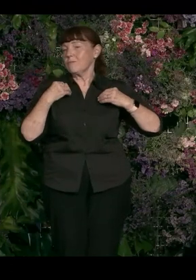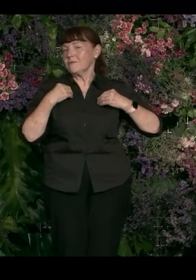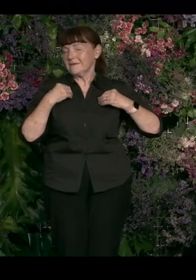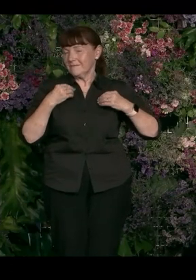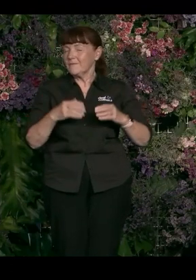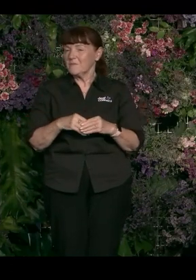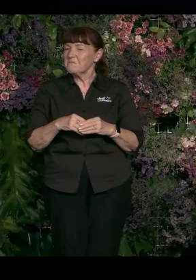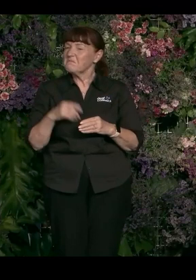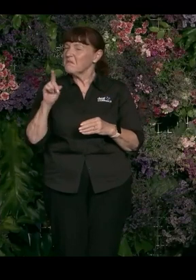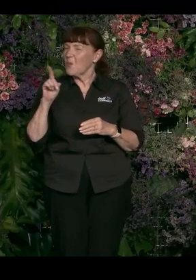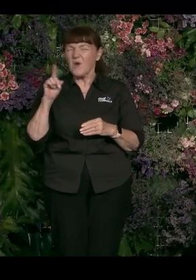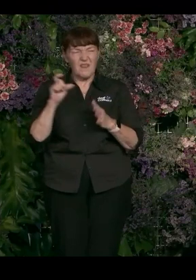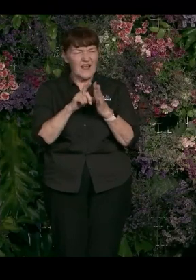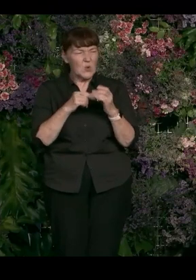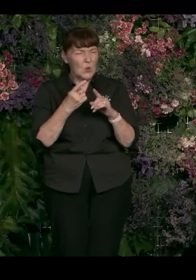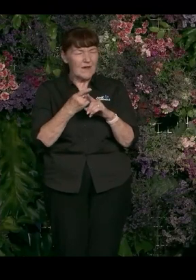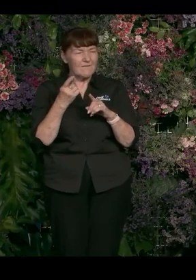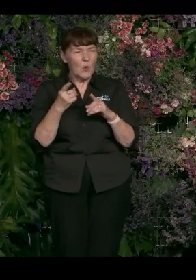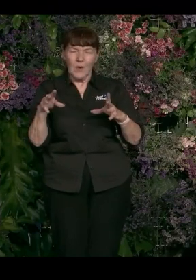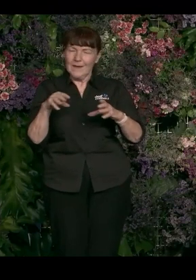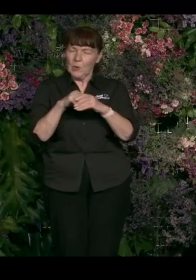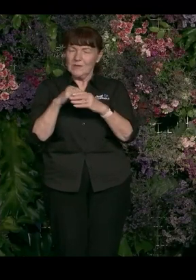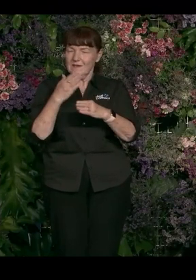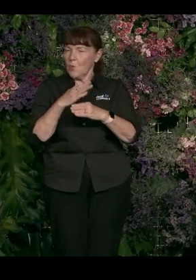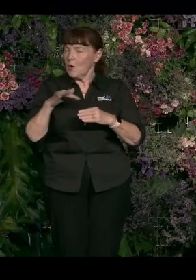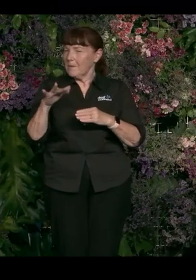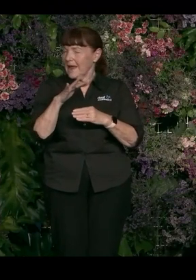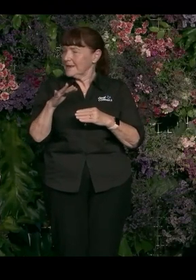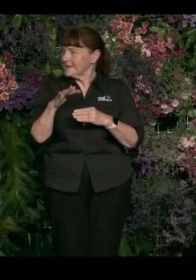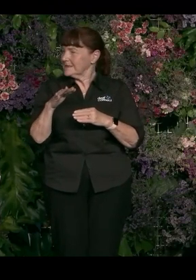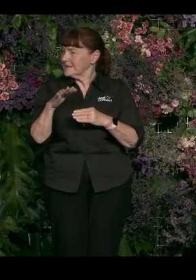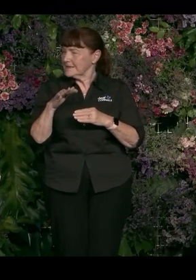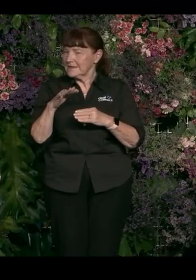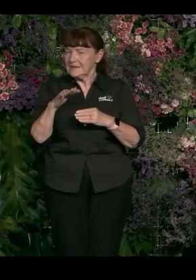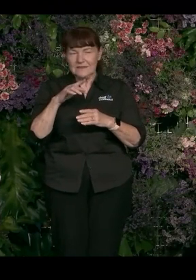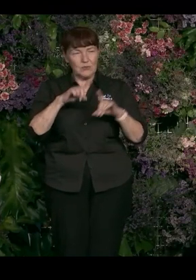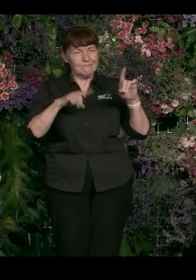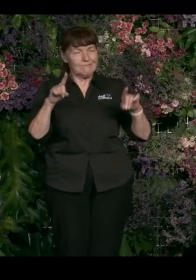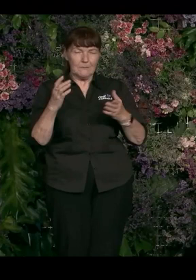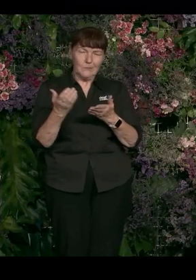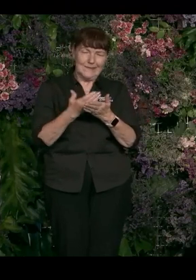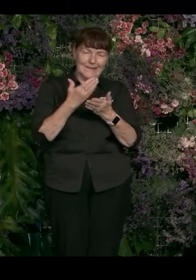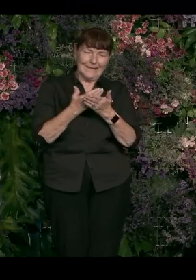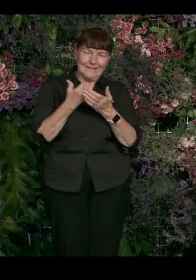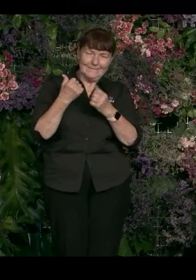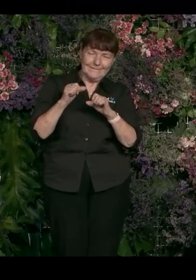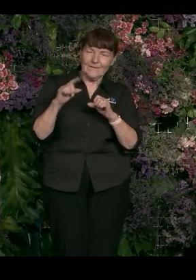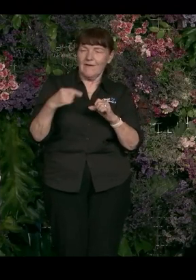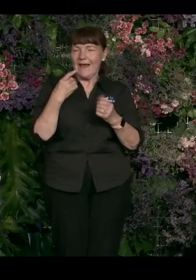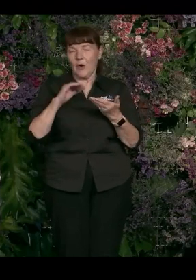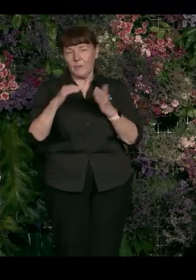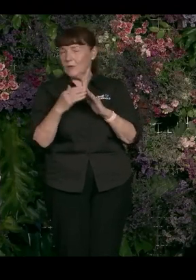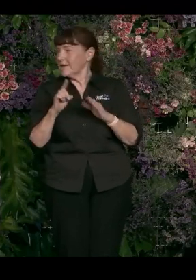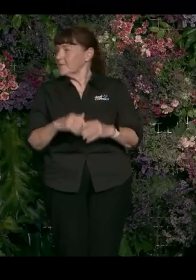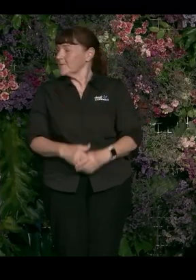So what are the corporates doing to include and be more representative and protective of our community?